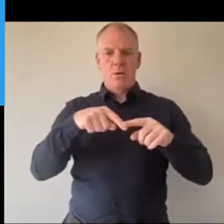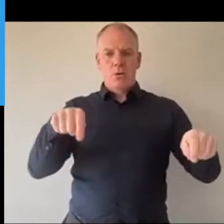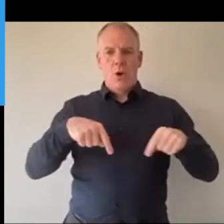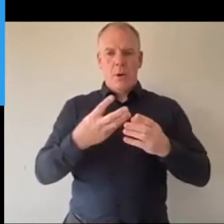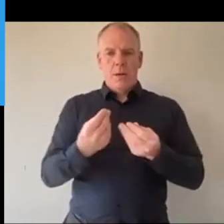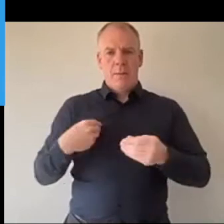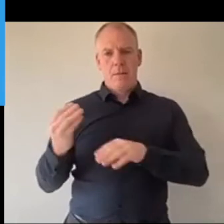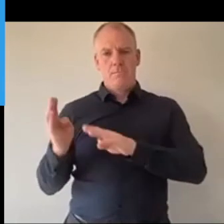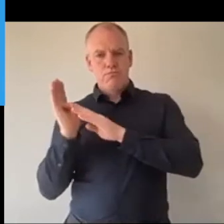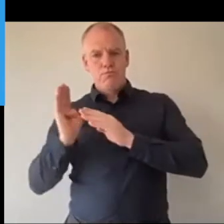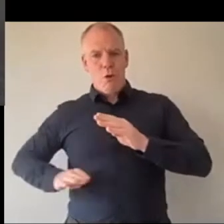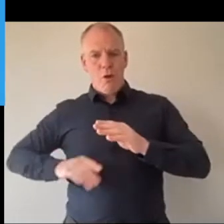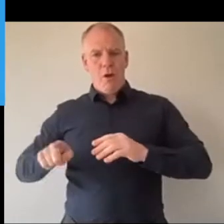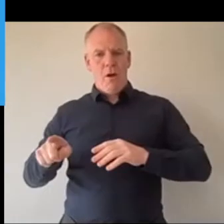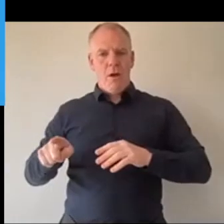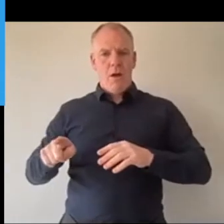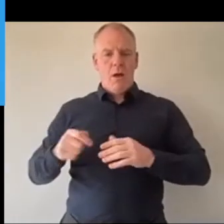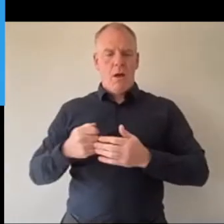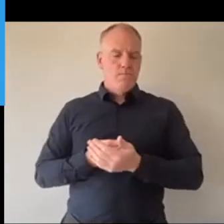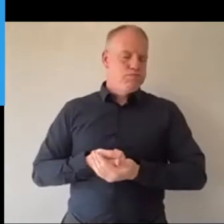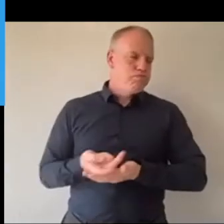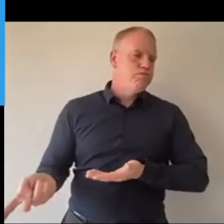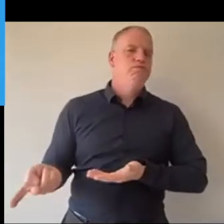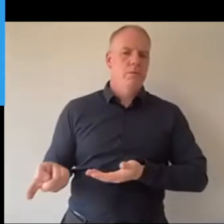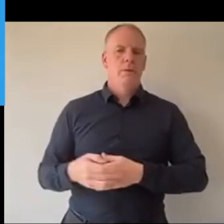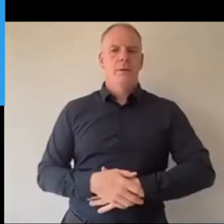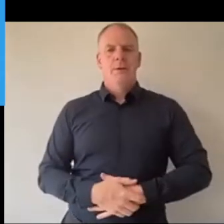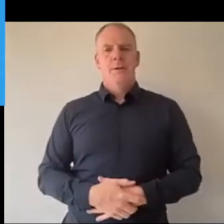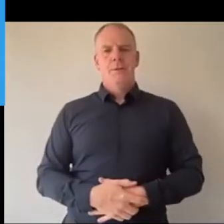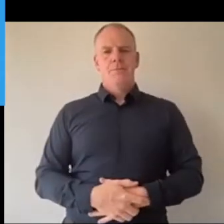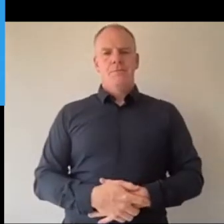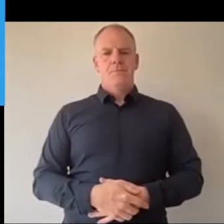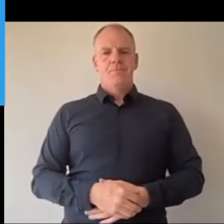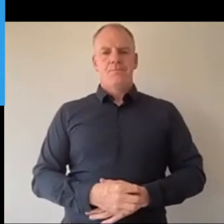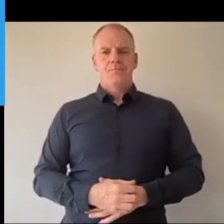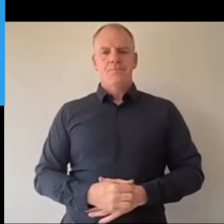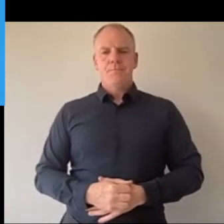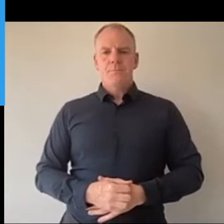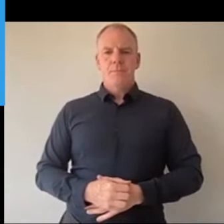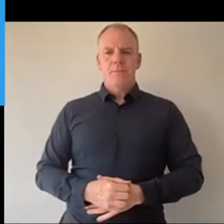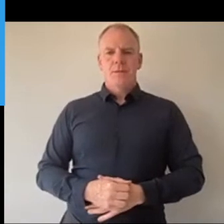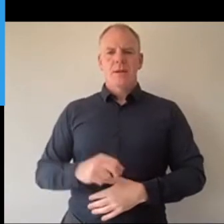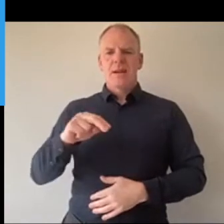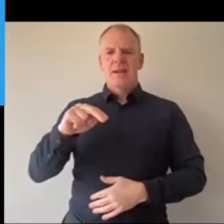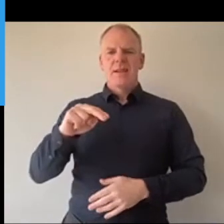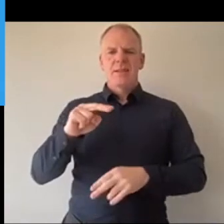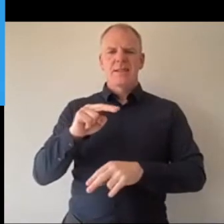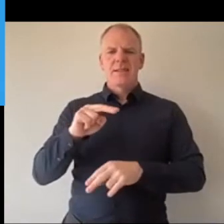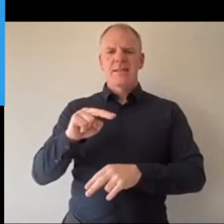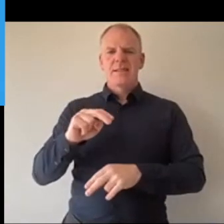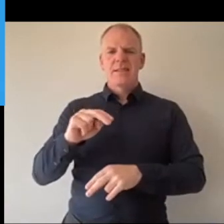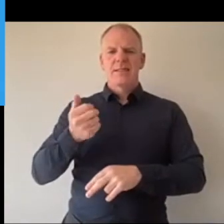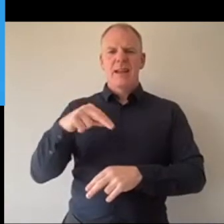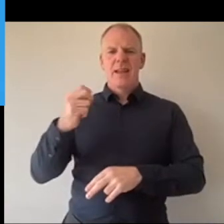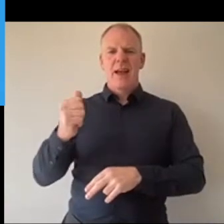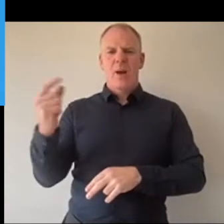draining, in a way. My nanny used to come down, like, she'd come down like every two weeks. And she'd just stand outside, in my house, talking to us, out